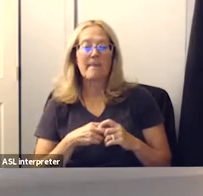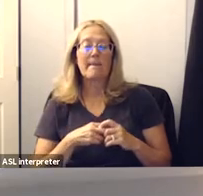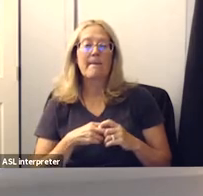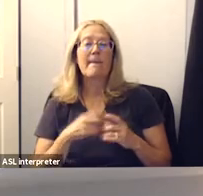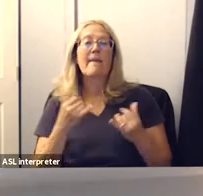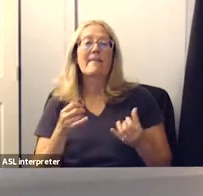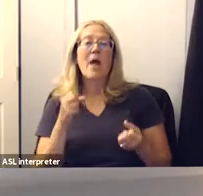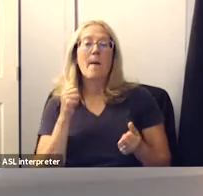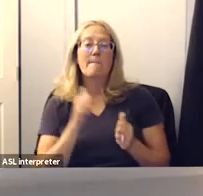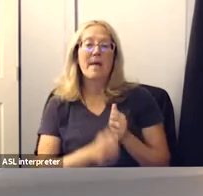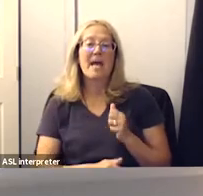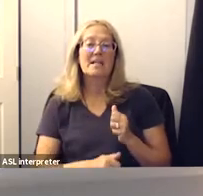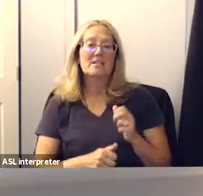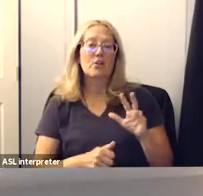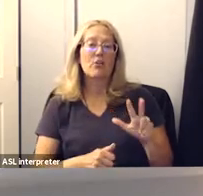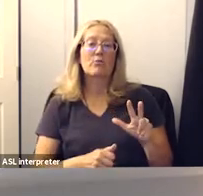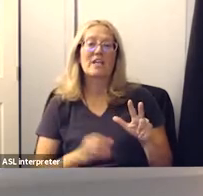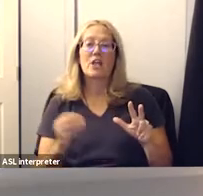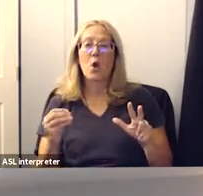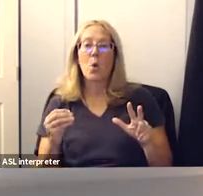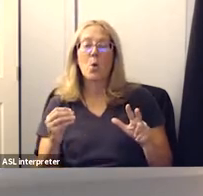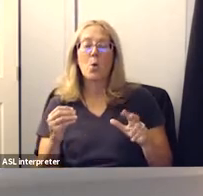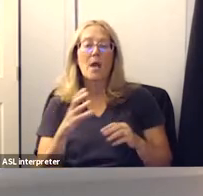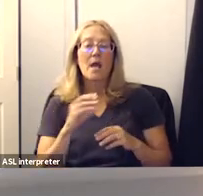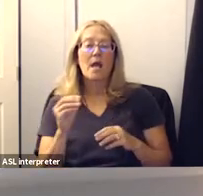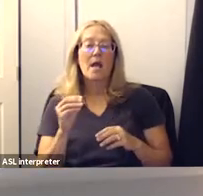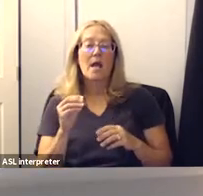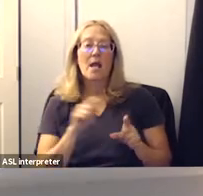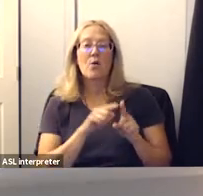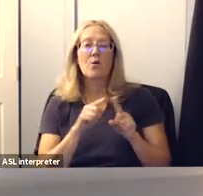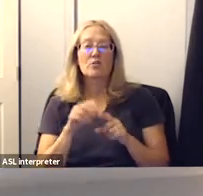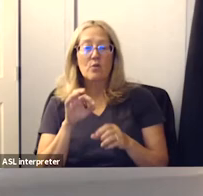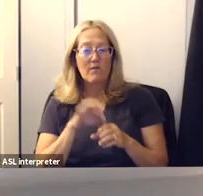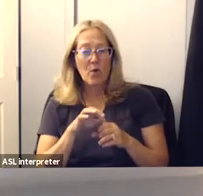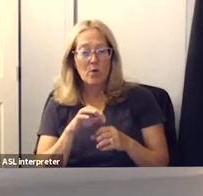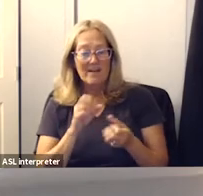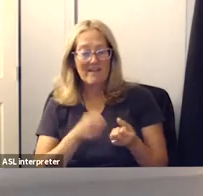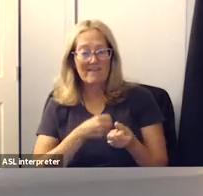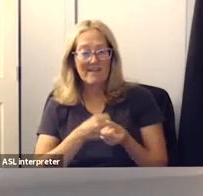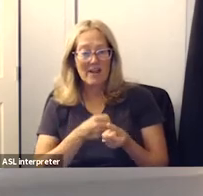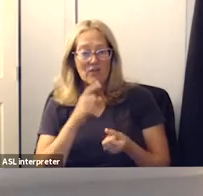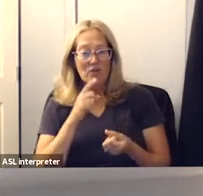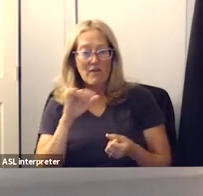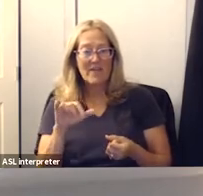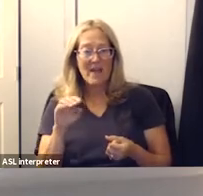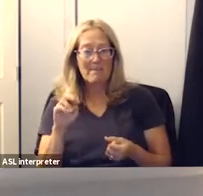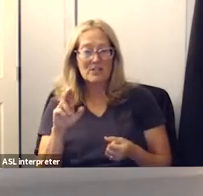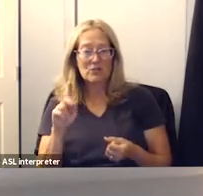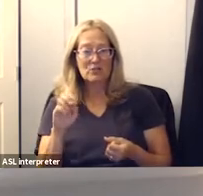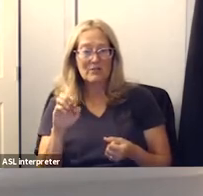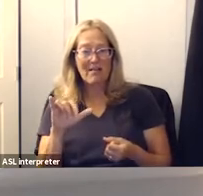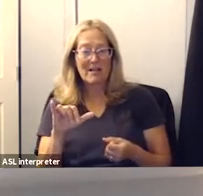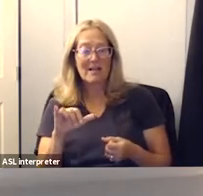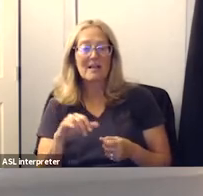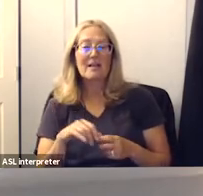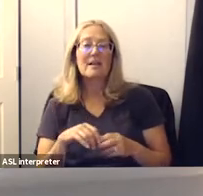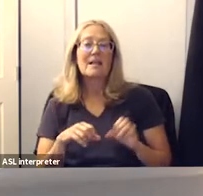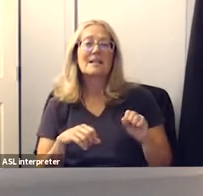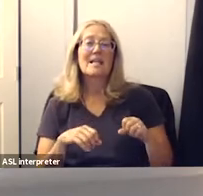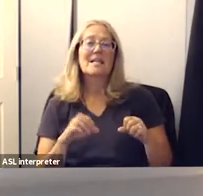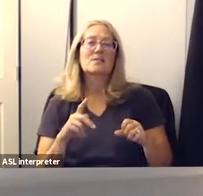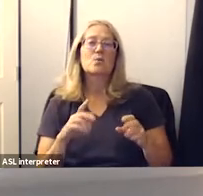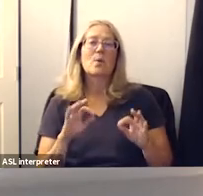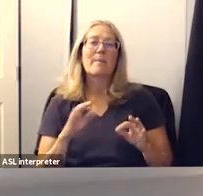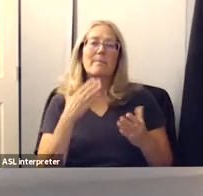passes three to zero and also would you have voted in favor of it yes kelly yes thank you